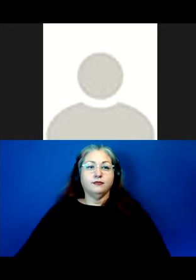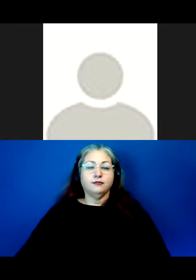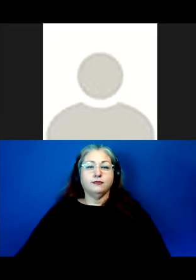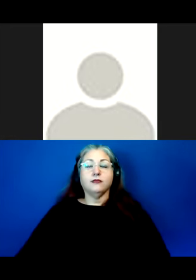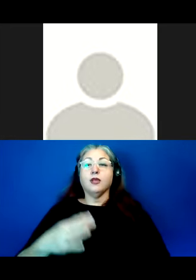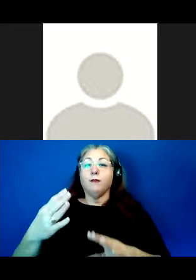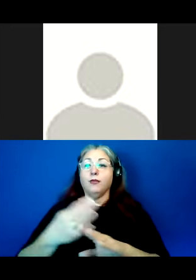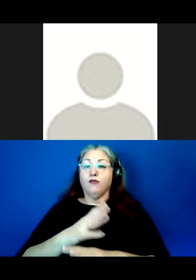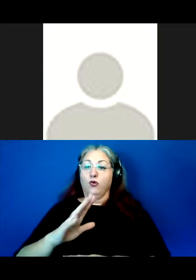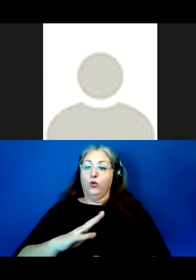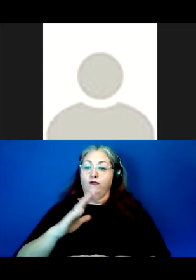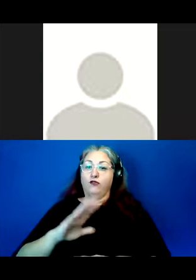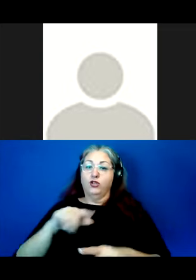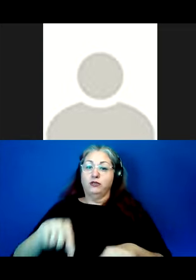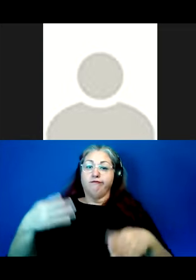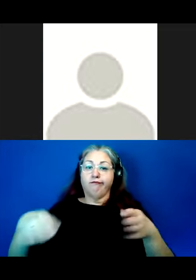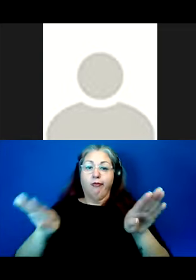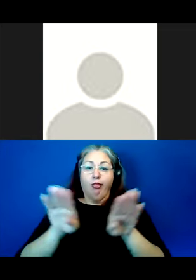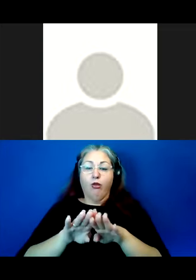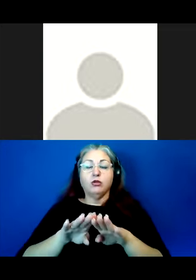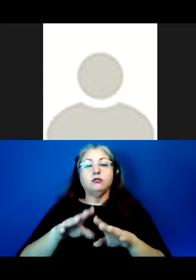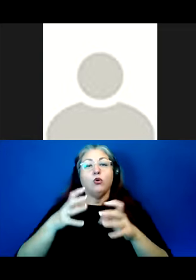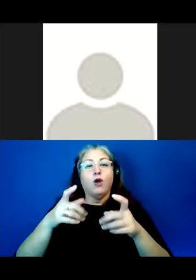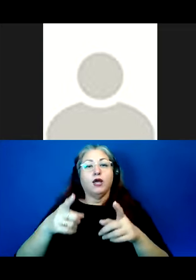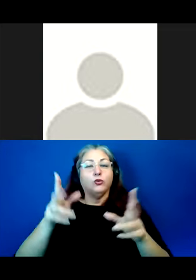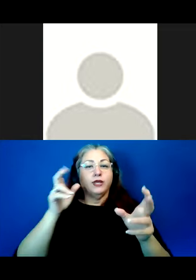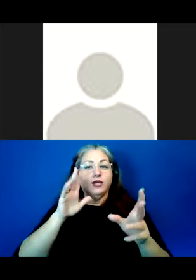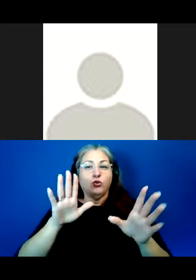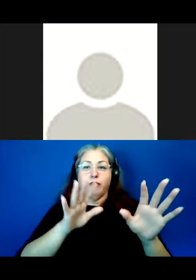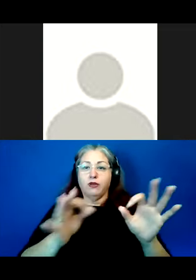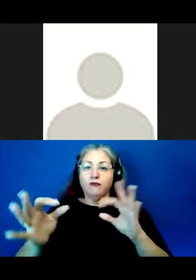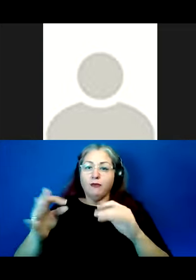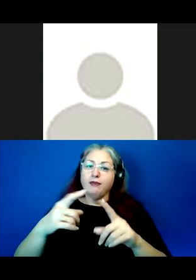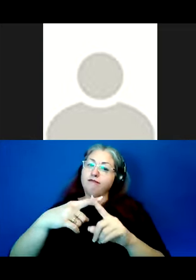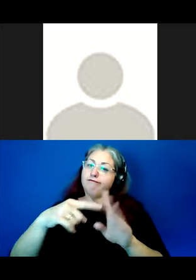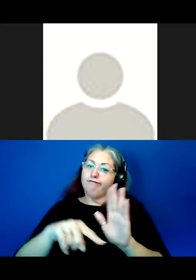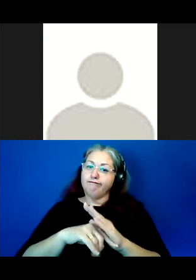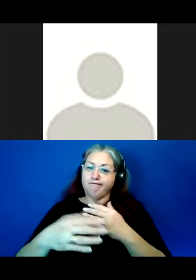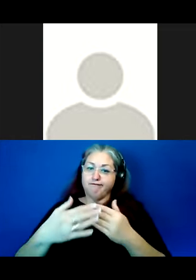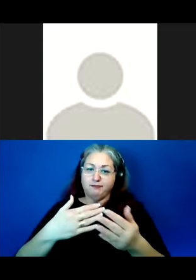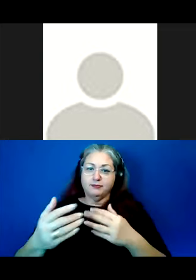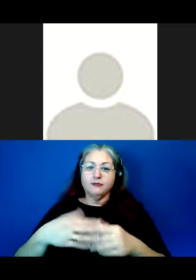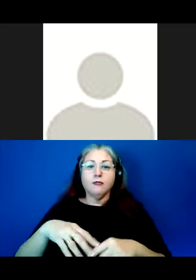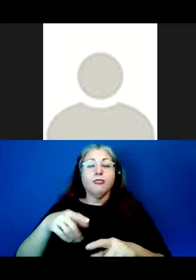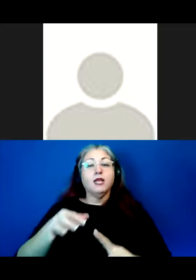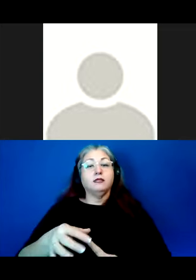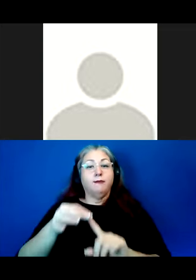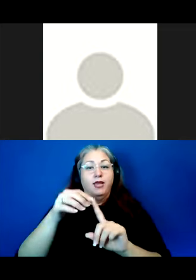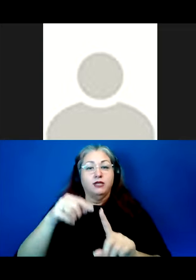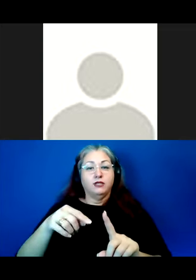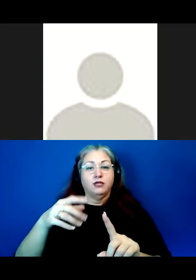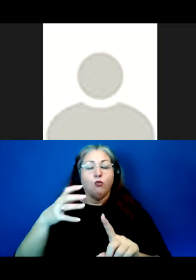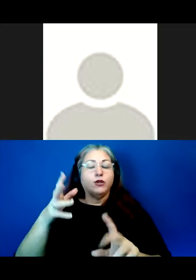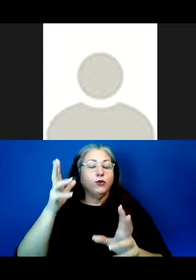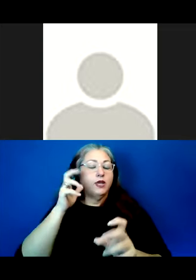Before we officially bring this conference to a close, we'd like to hear your feedback, both good and bad. In particular, we would like your